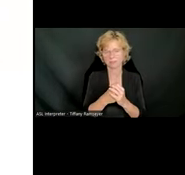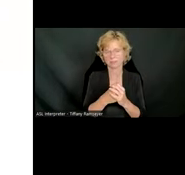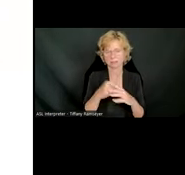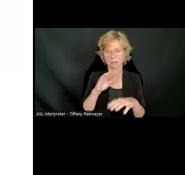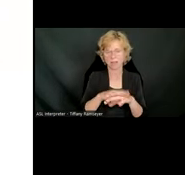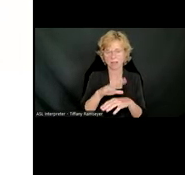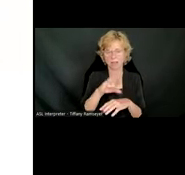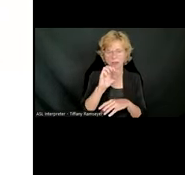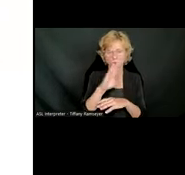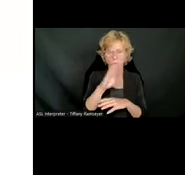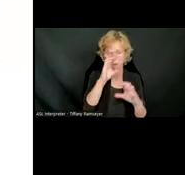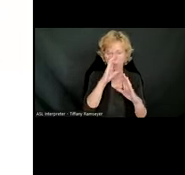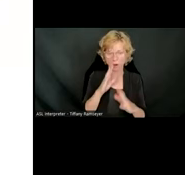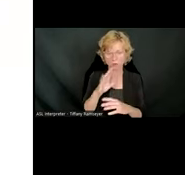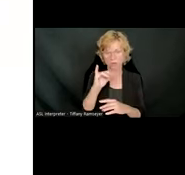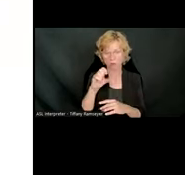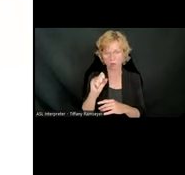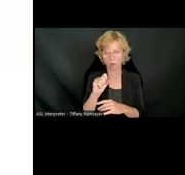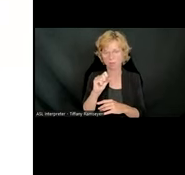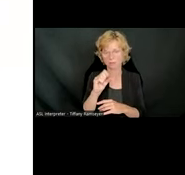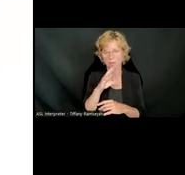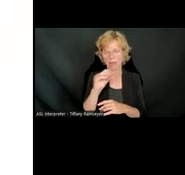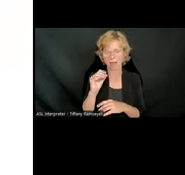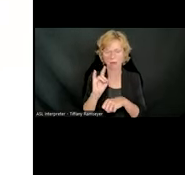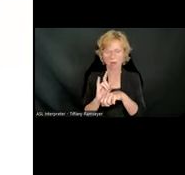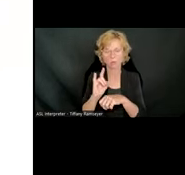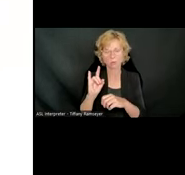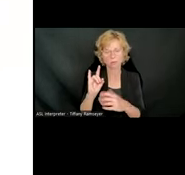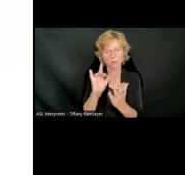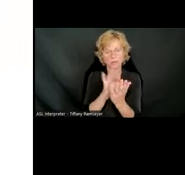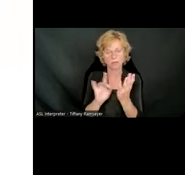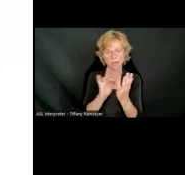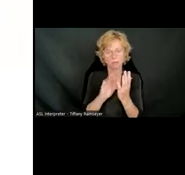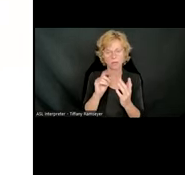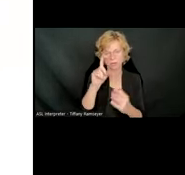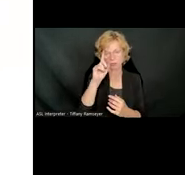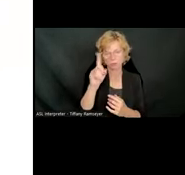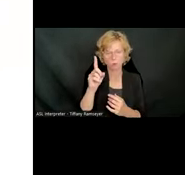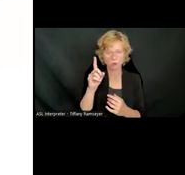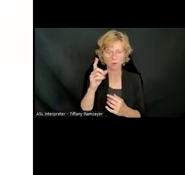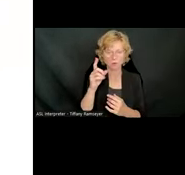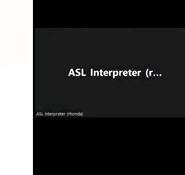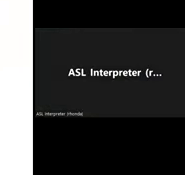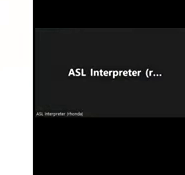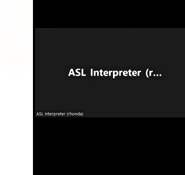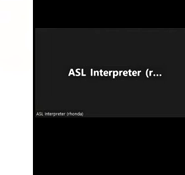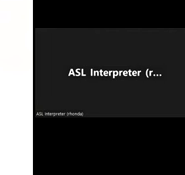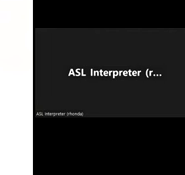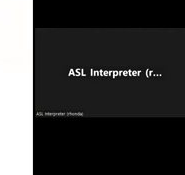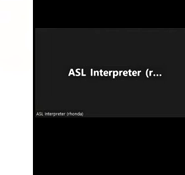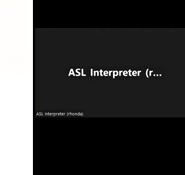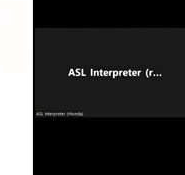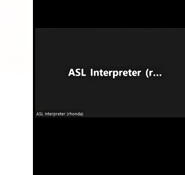smartphones, and Alexa-enabled smart speakers. Whether you want to read for school or relax to the latest